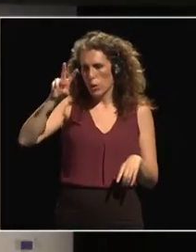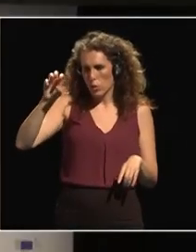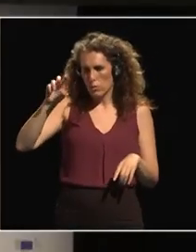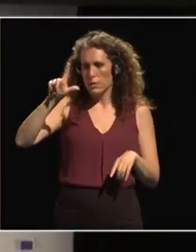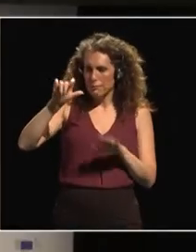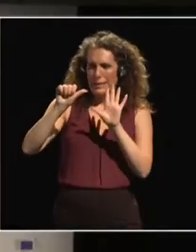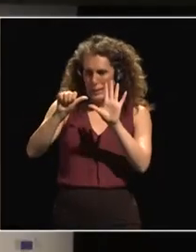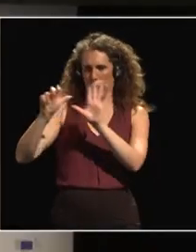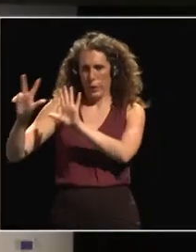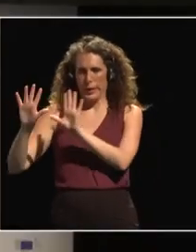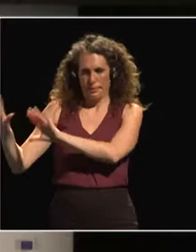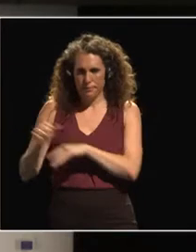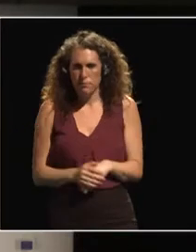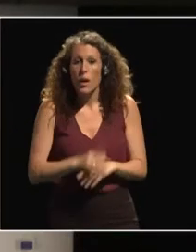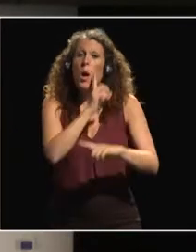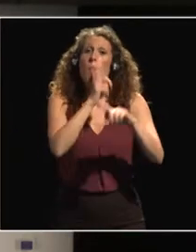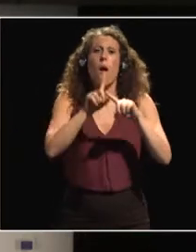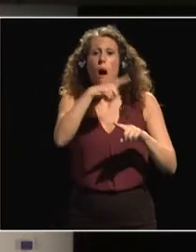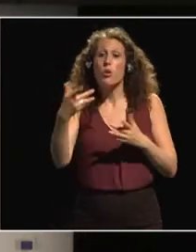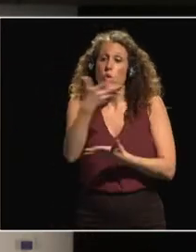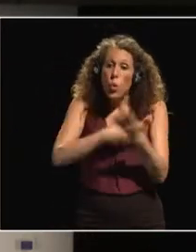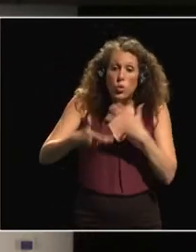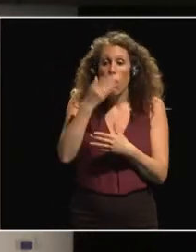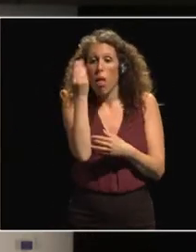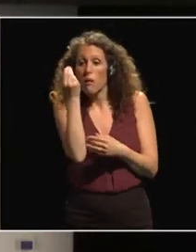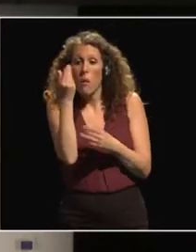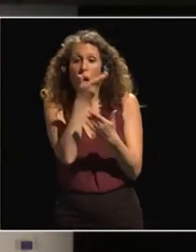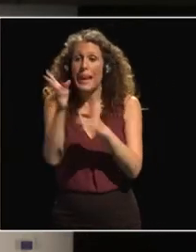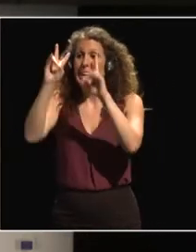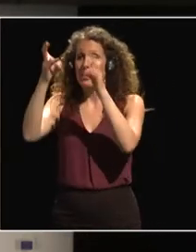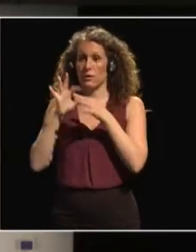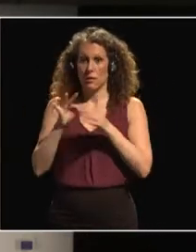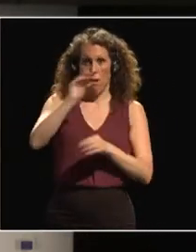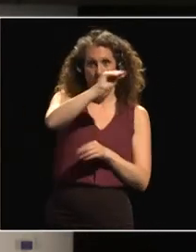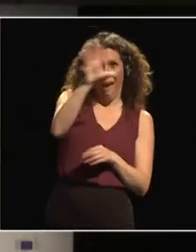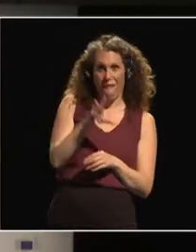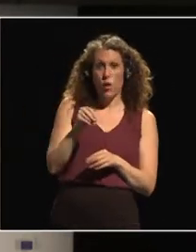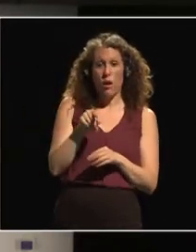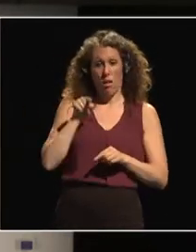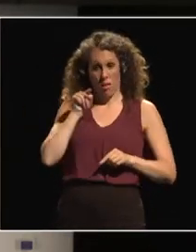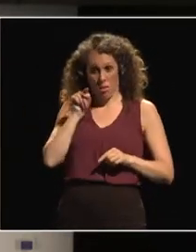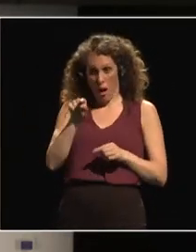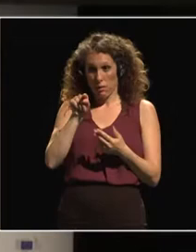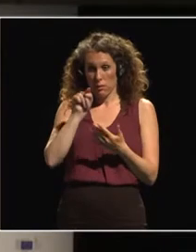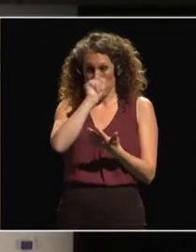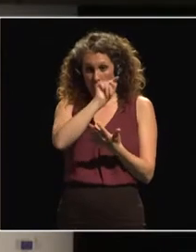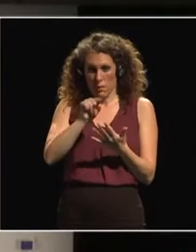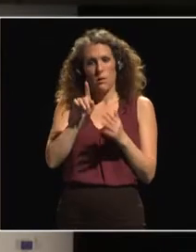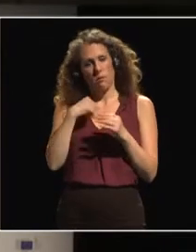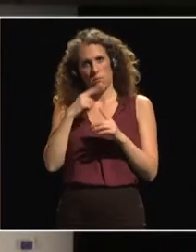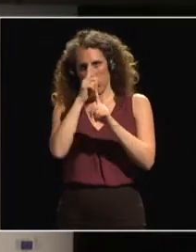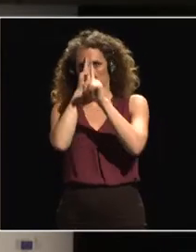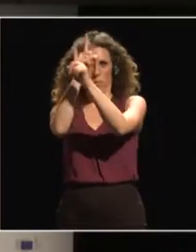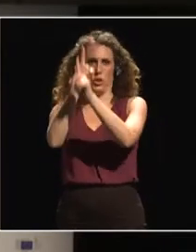on key social economic issues on Africa. This is our key mission in the African Union.